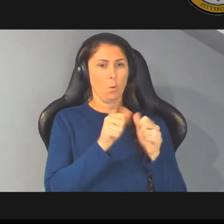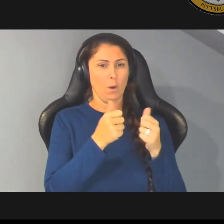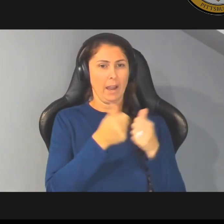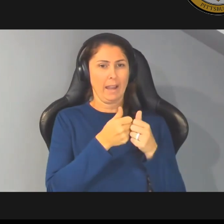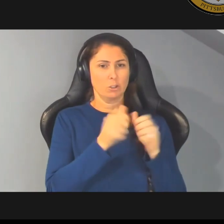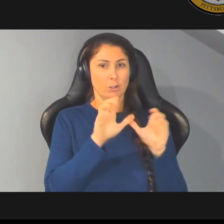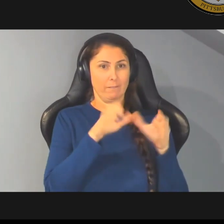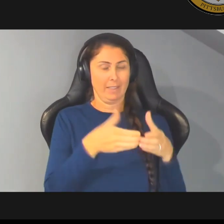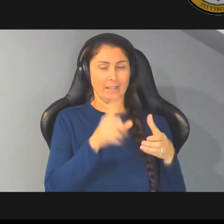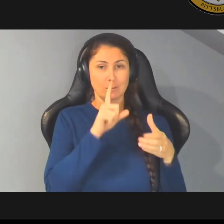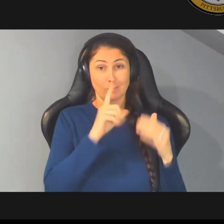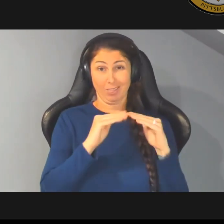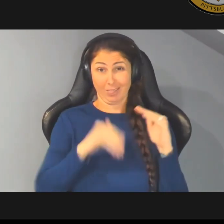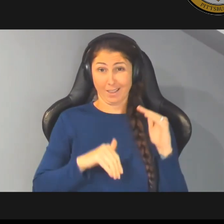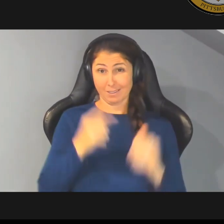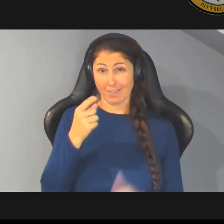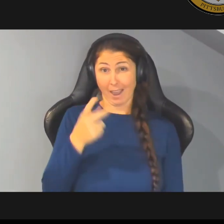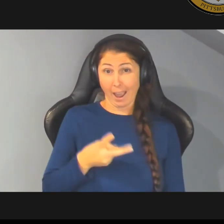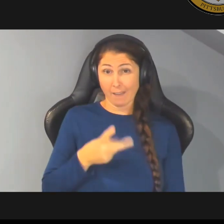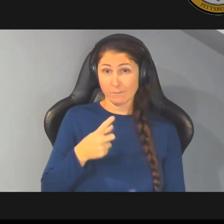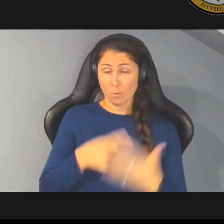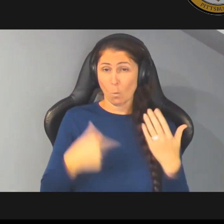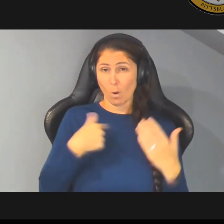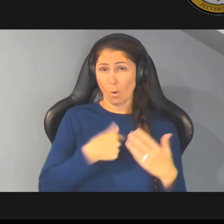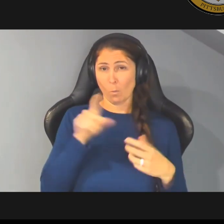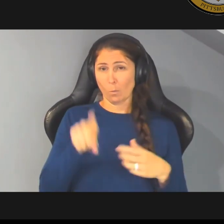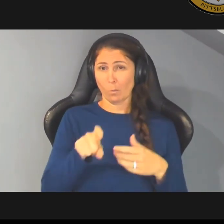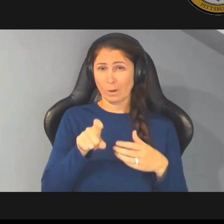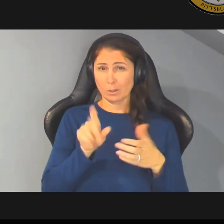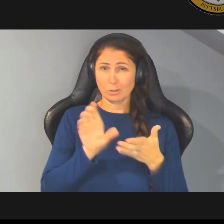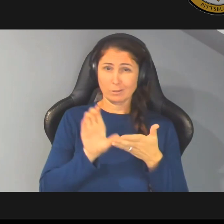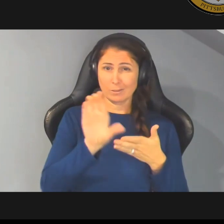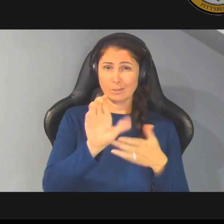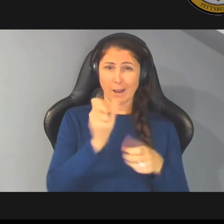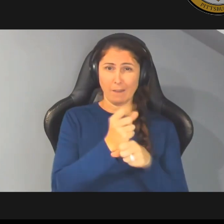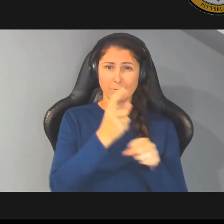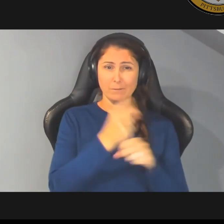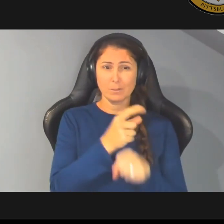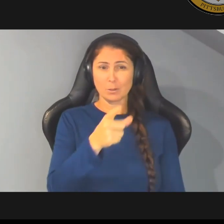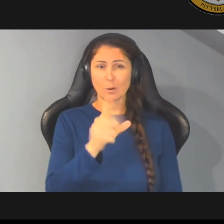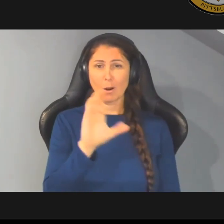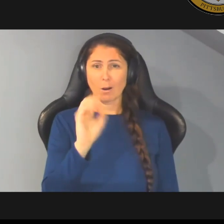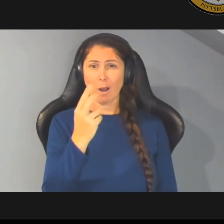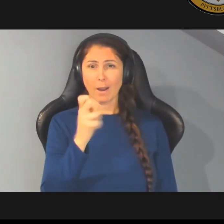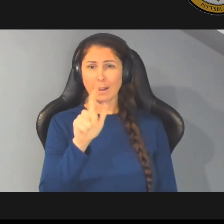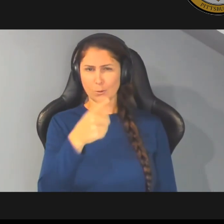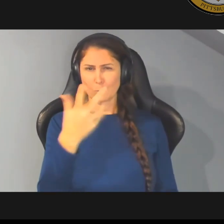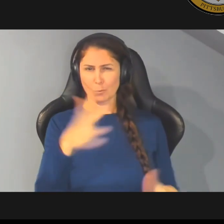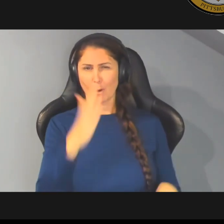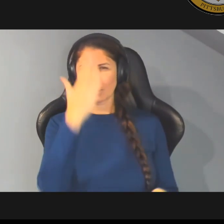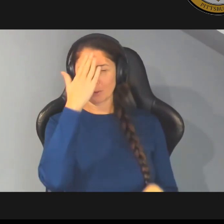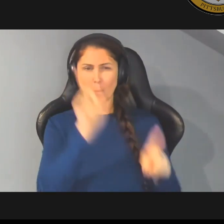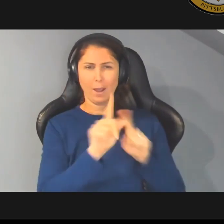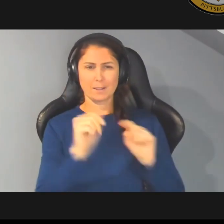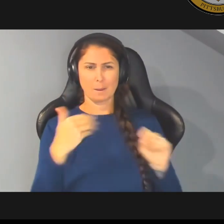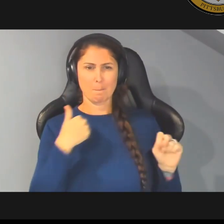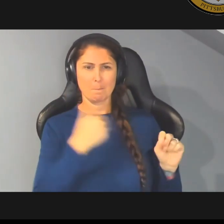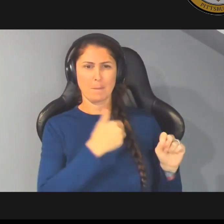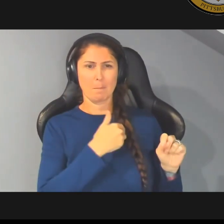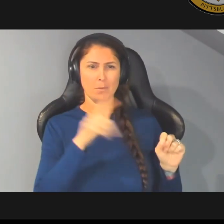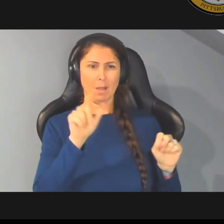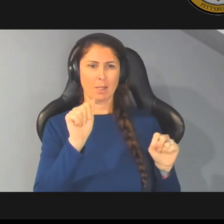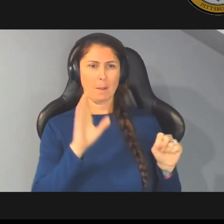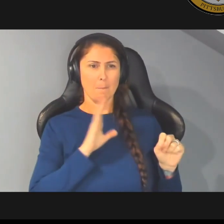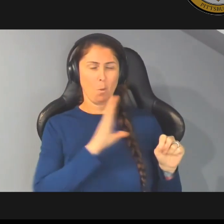really less than half of what we should be putting into that every year councilman cockle you know that as a member of the ela board um we're not in great